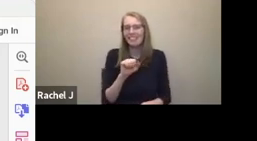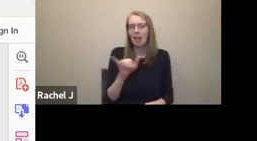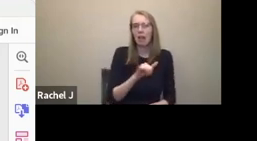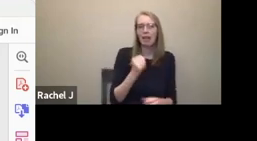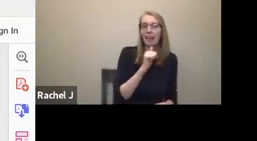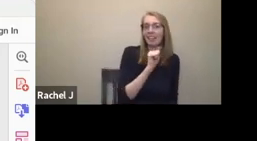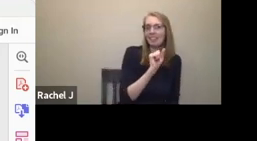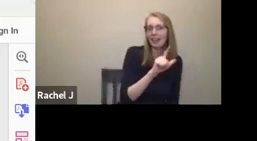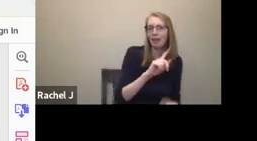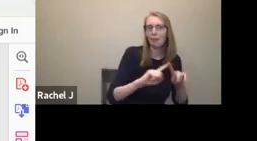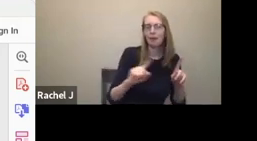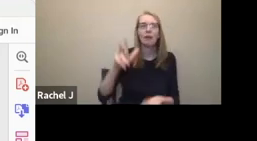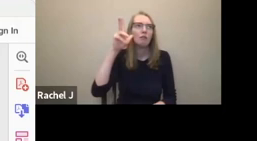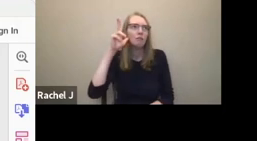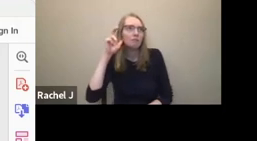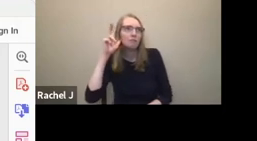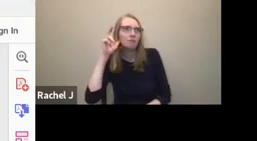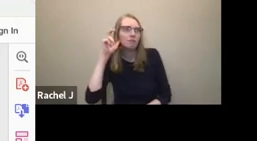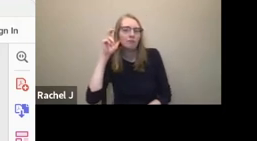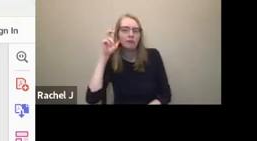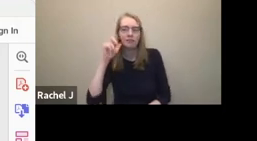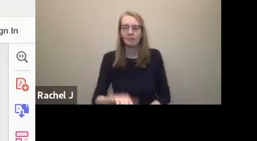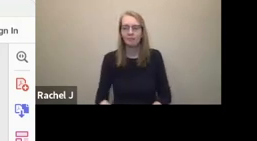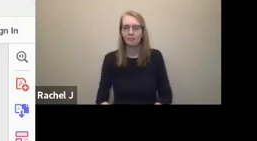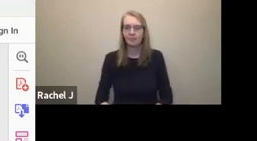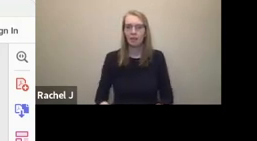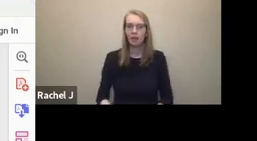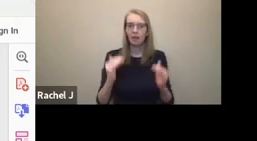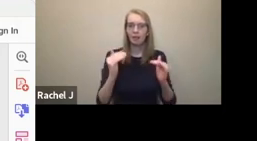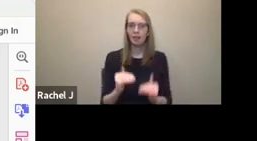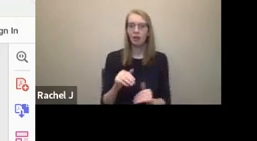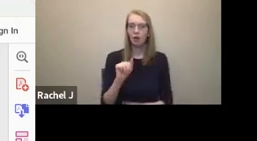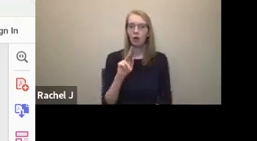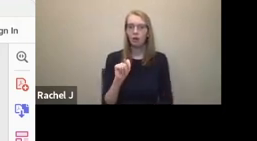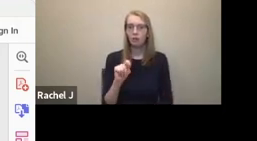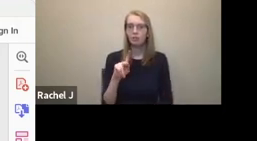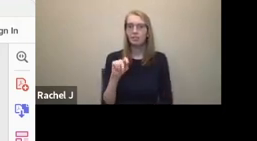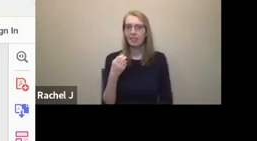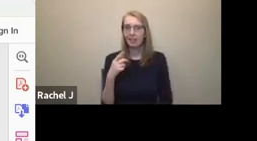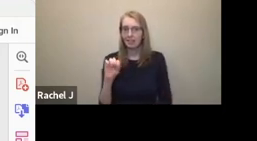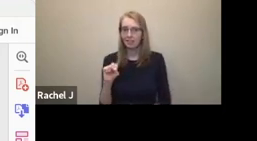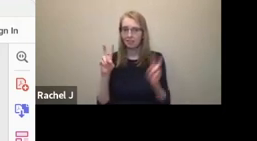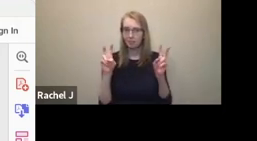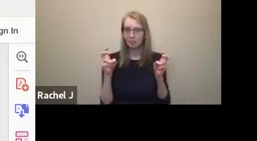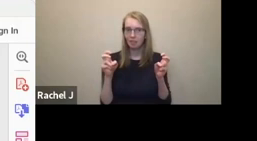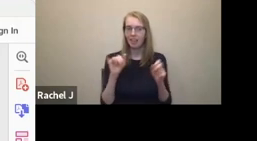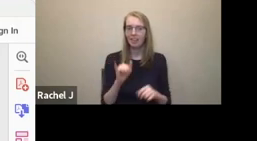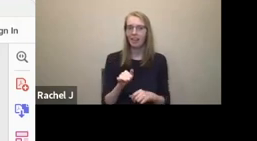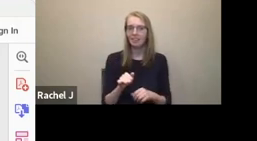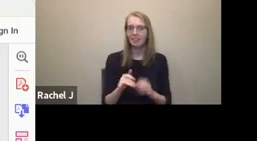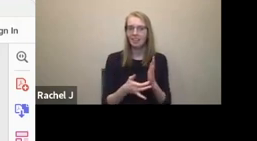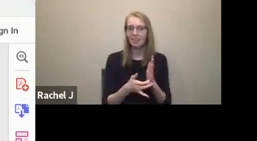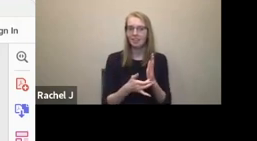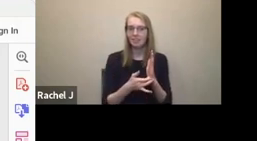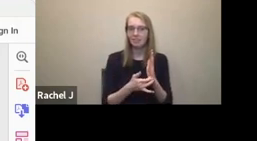Okay, so that's audio promotion. And then there's this thing called alt tags. And that's in digital promotion on your websites now. And